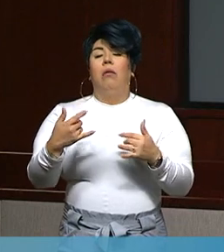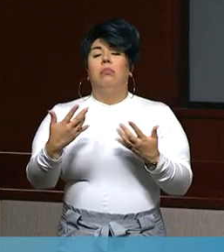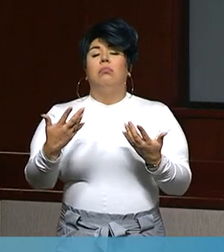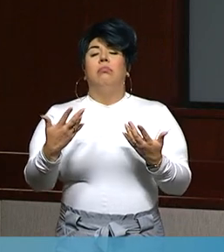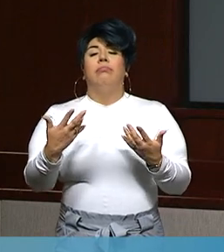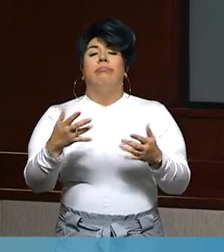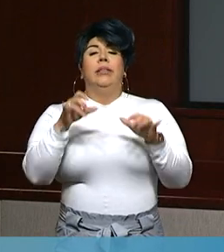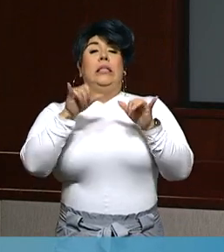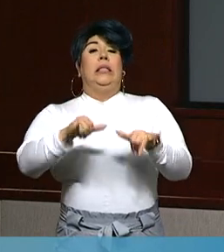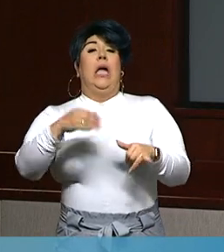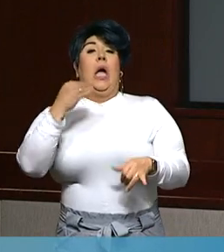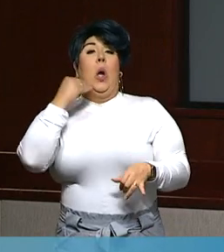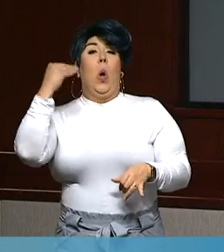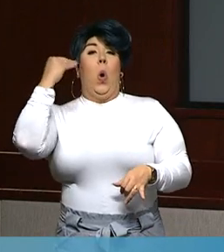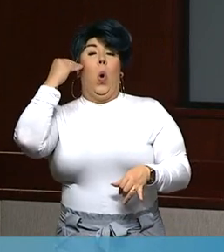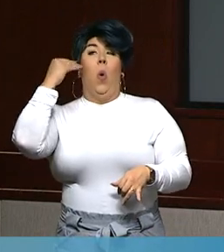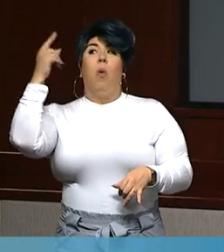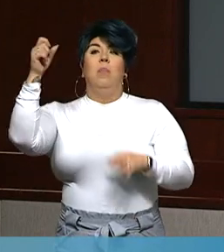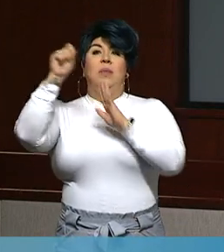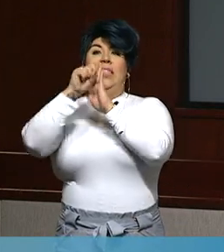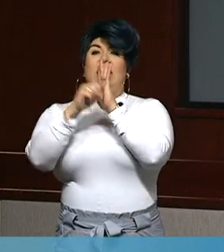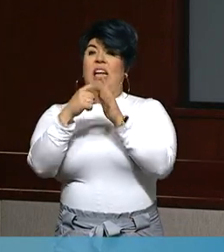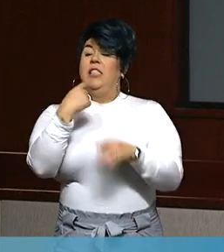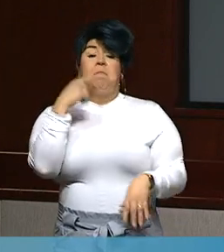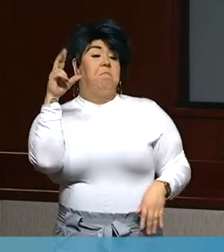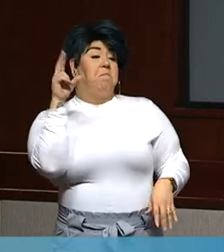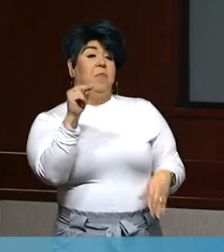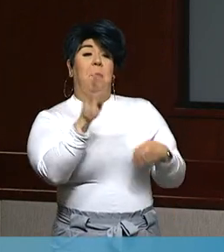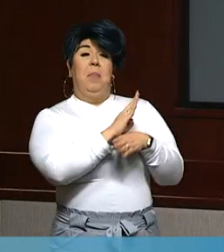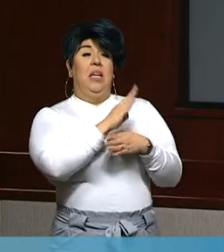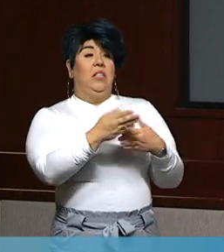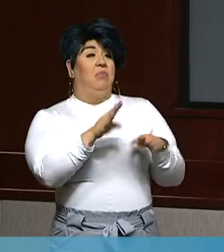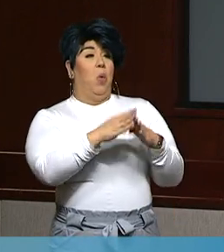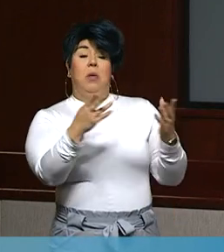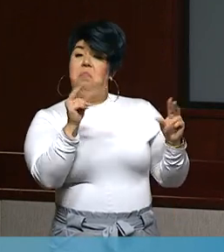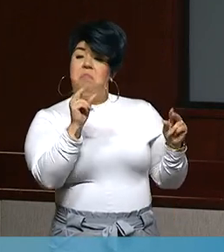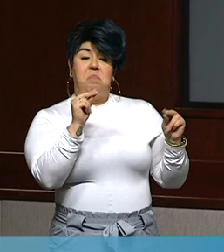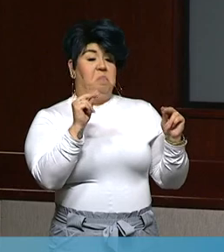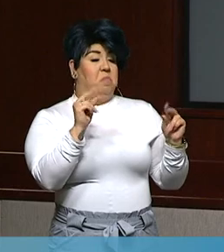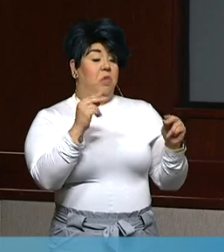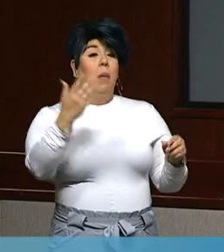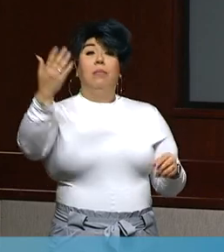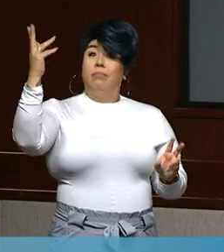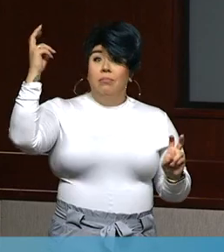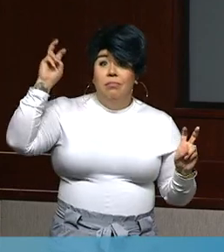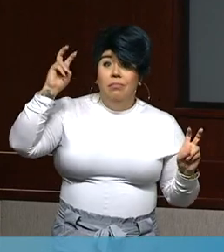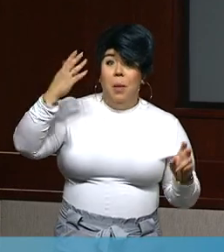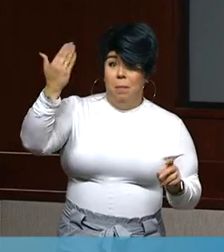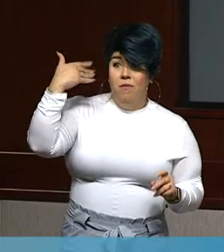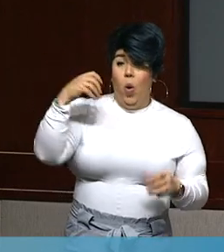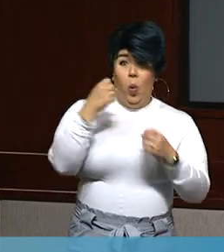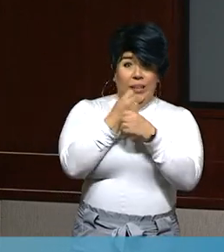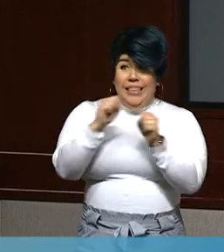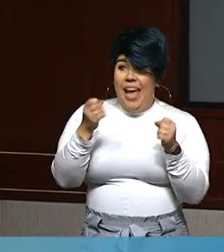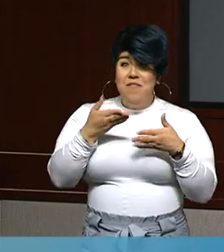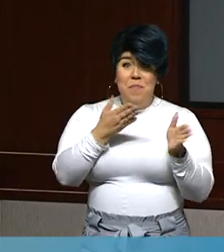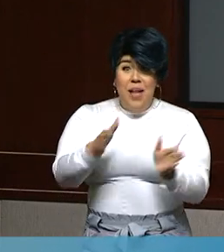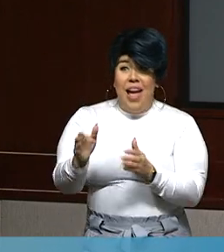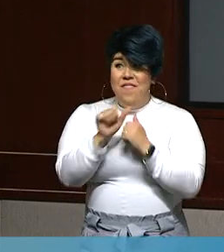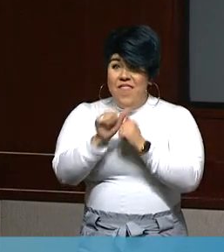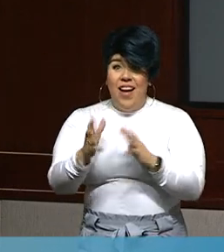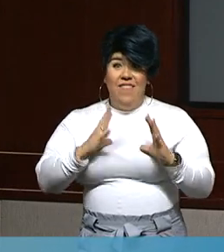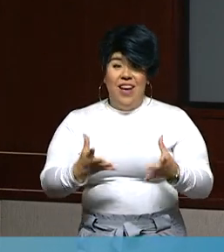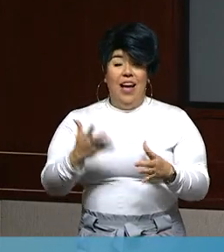that, you know, these businesses shouldn't even operate in accordance to those guidelines that were supposedly a safe way for these businesses to